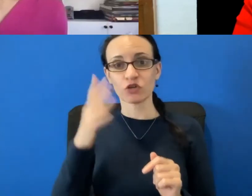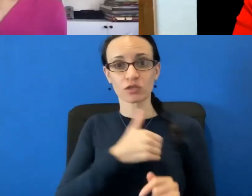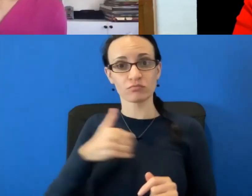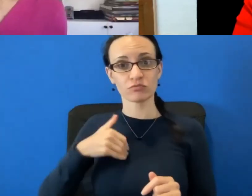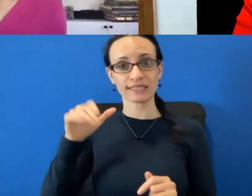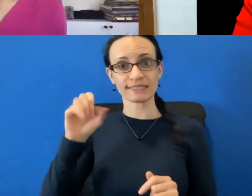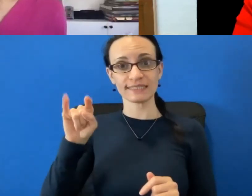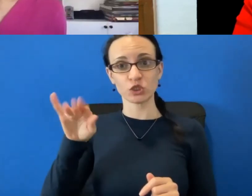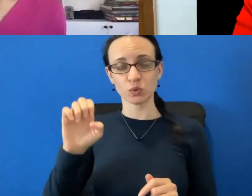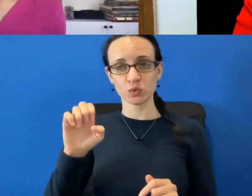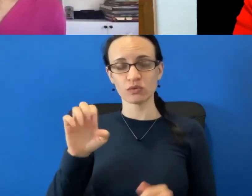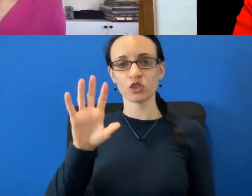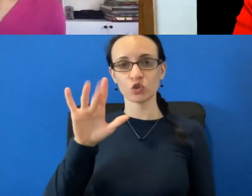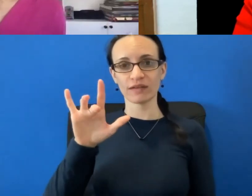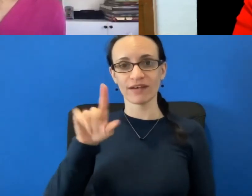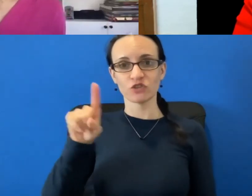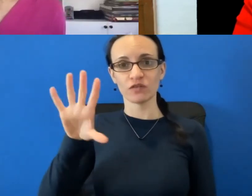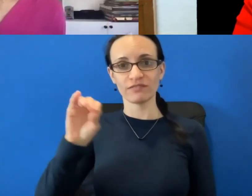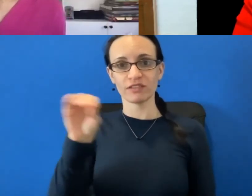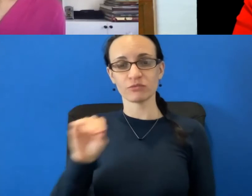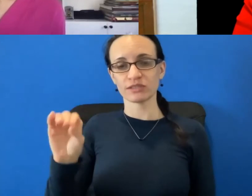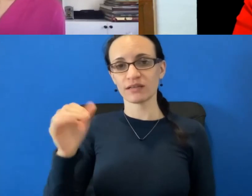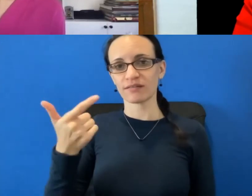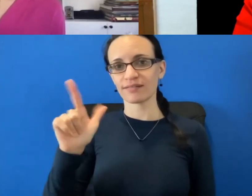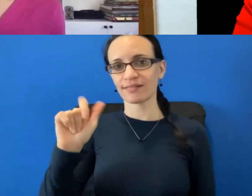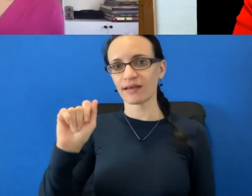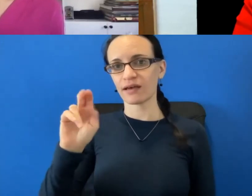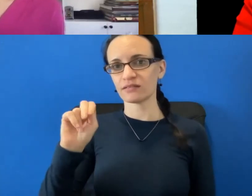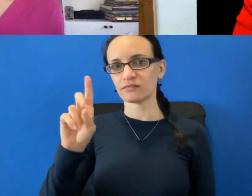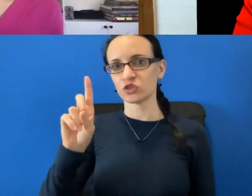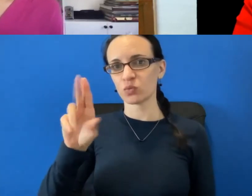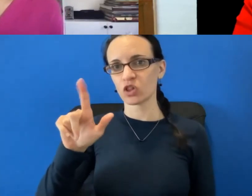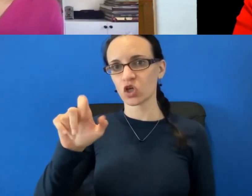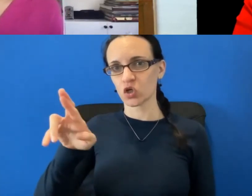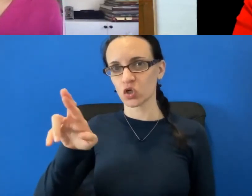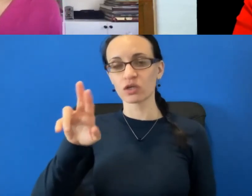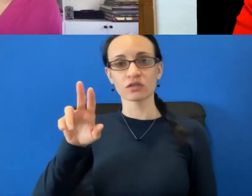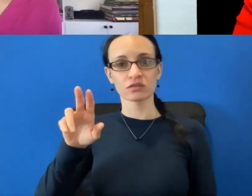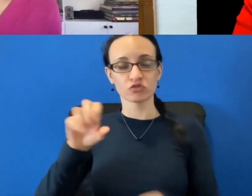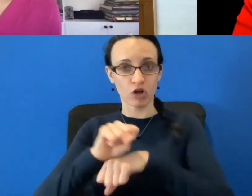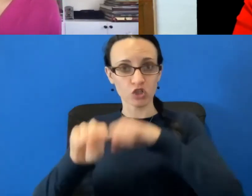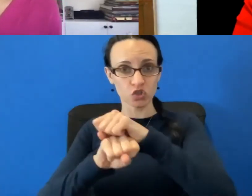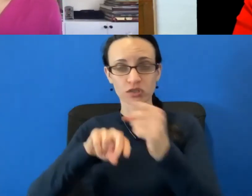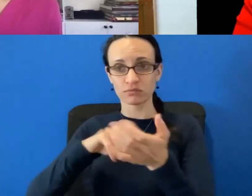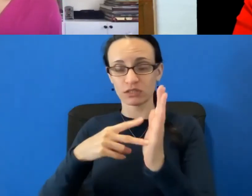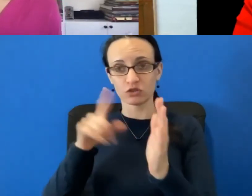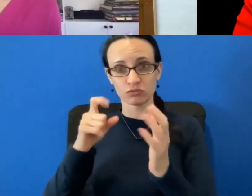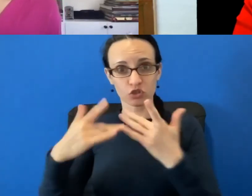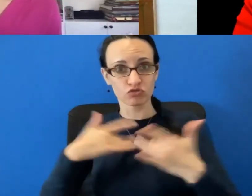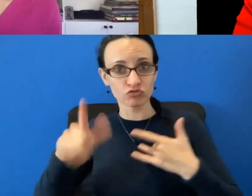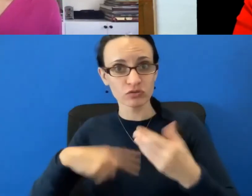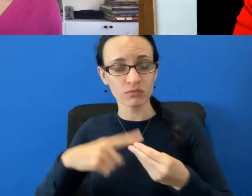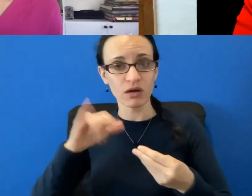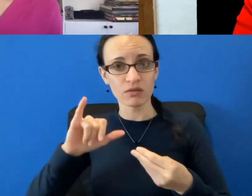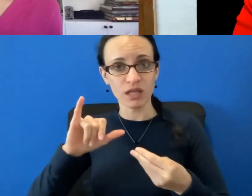to 50% glandular structures, should she be concerned about those types of percentages? And let me